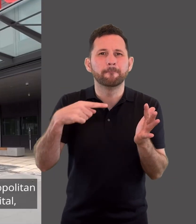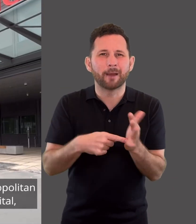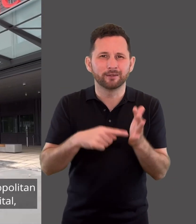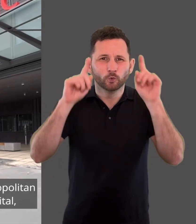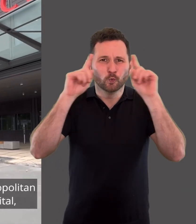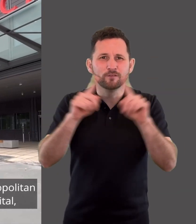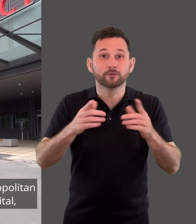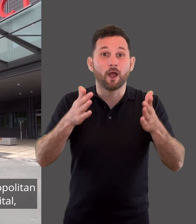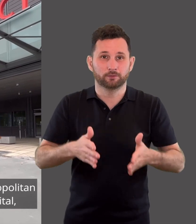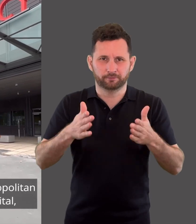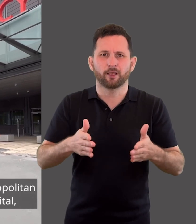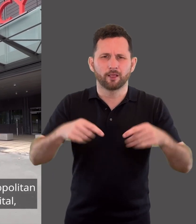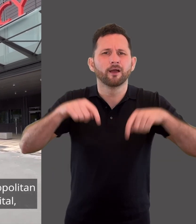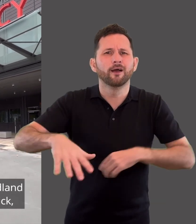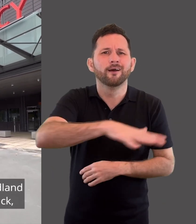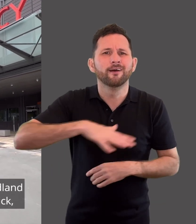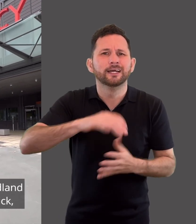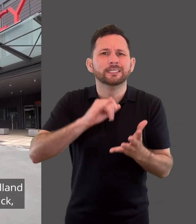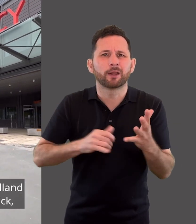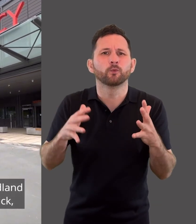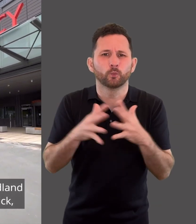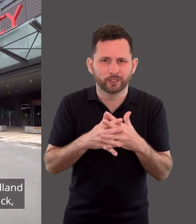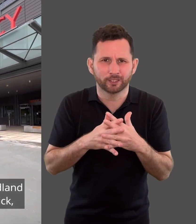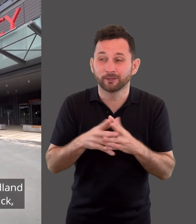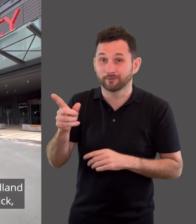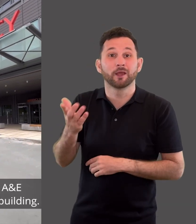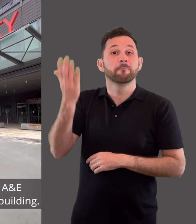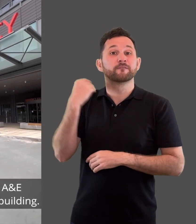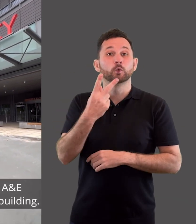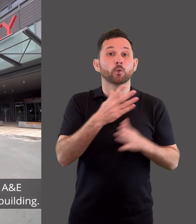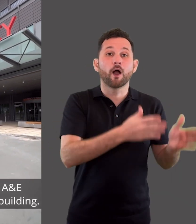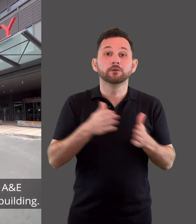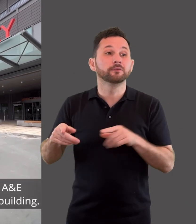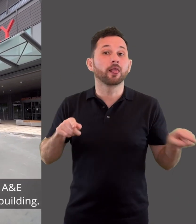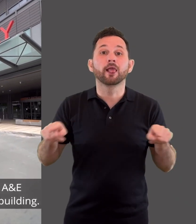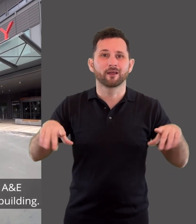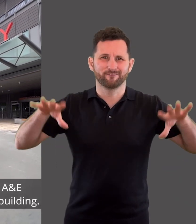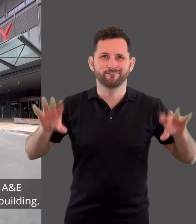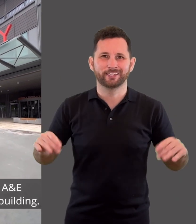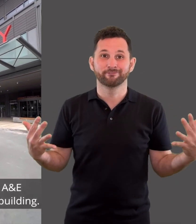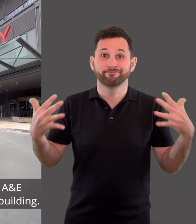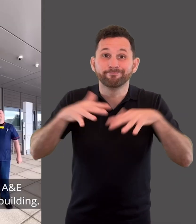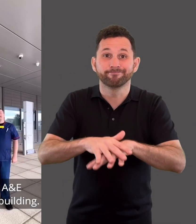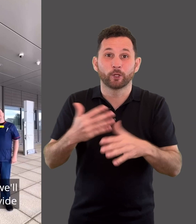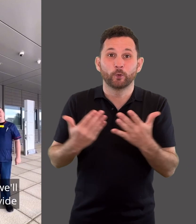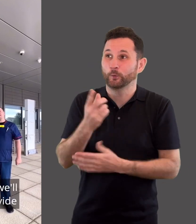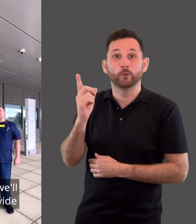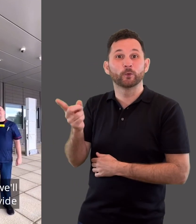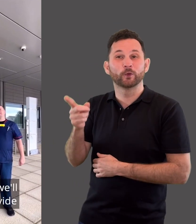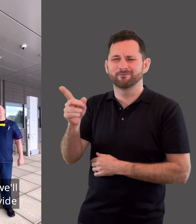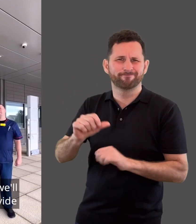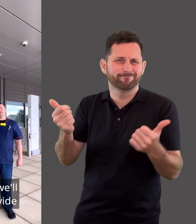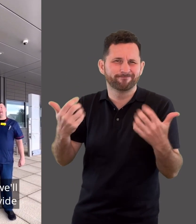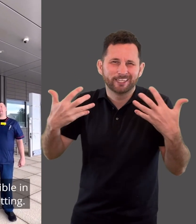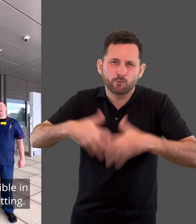The Midland Metropolitan University Hospital, known as Midland Met in Spedwick, will combine two A&E departments in one building. It's here